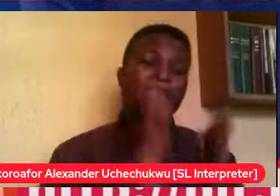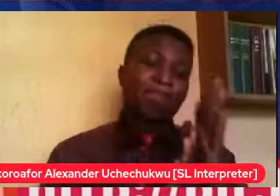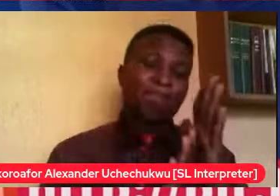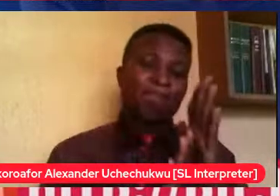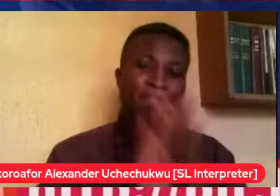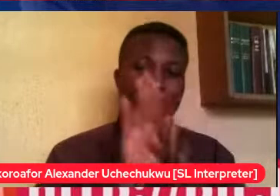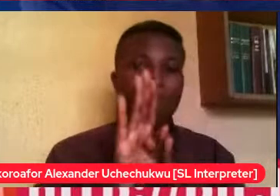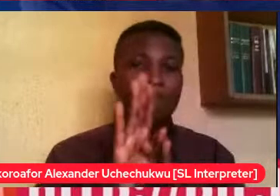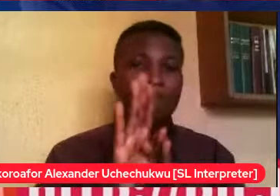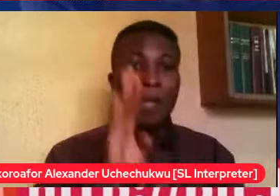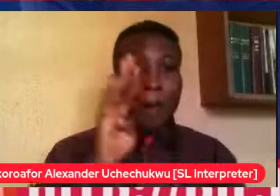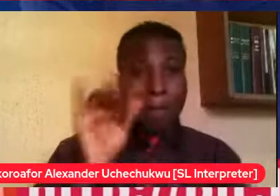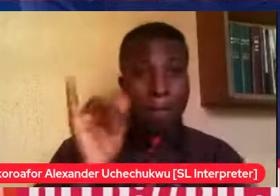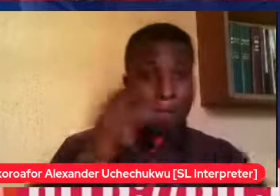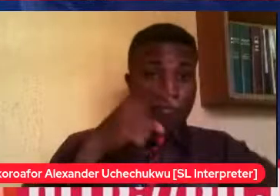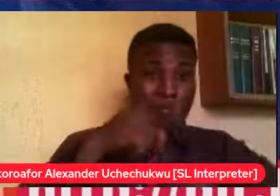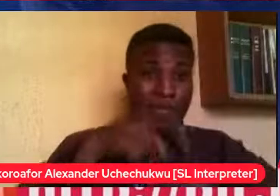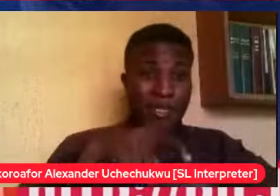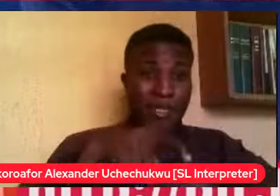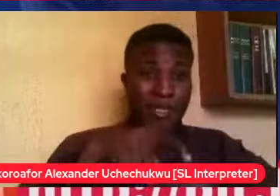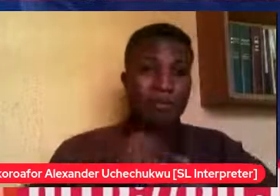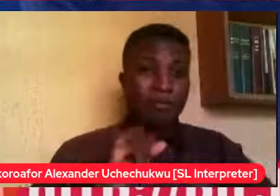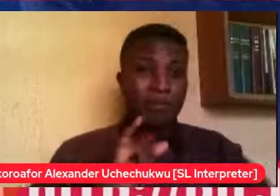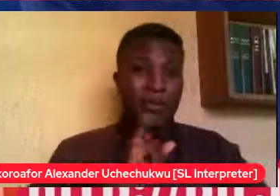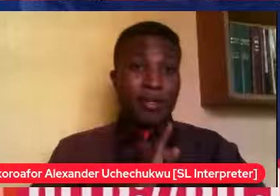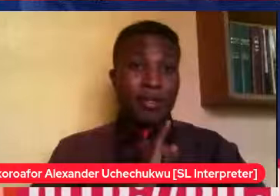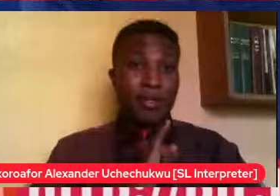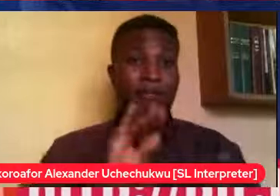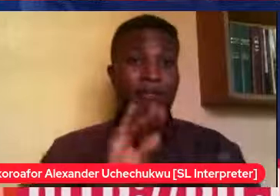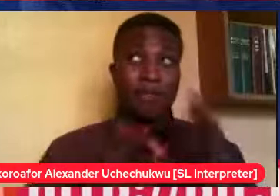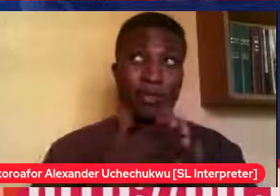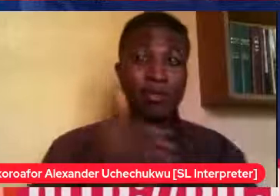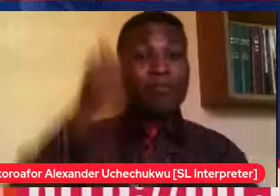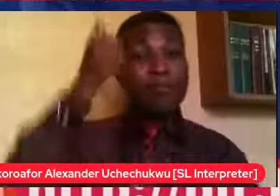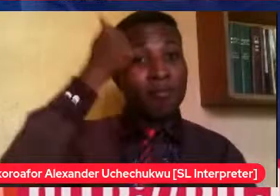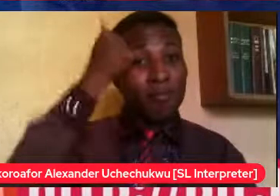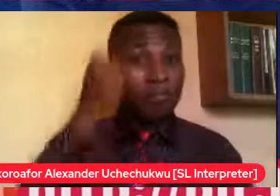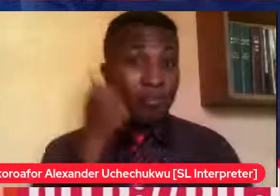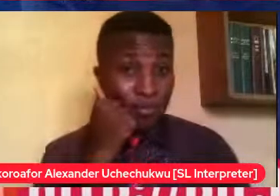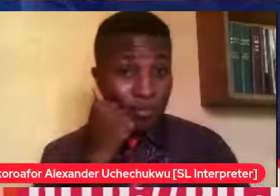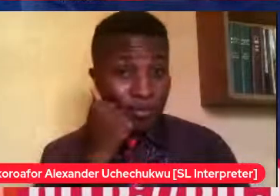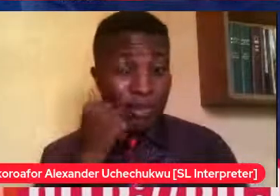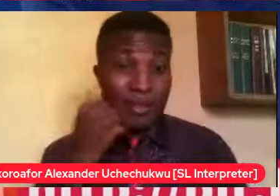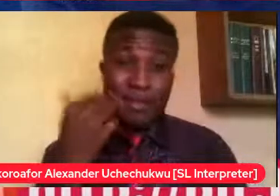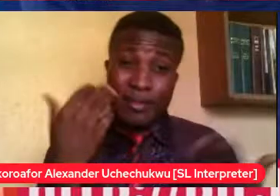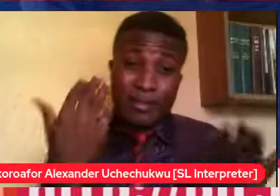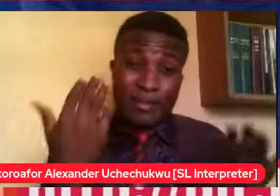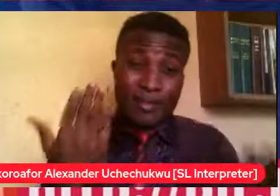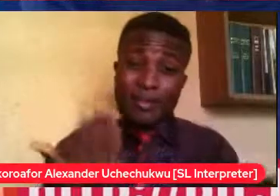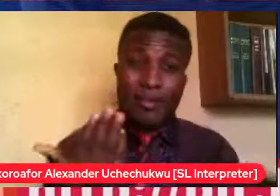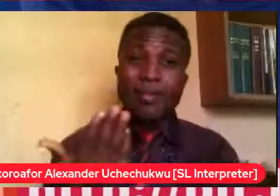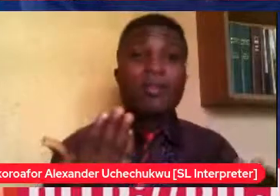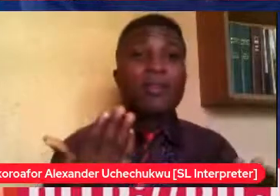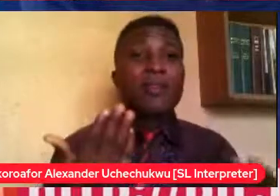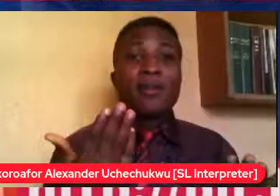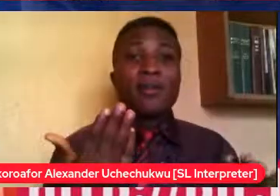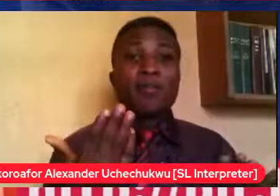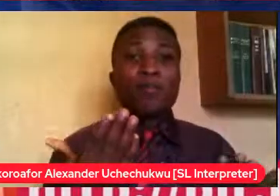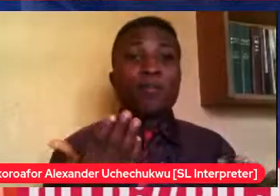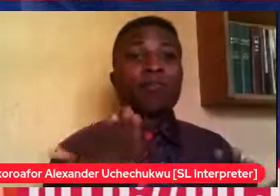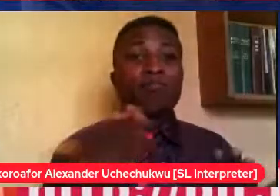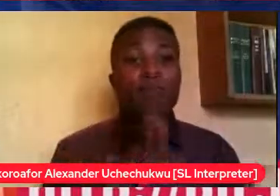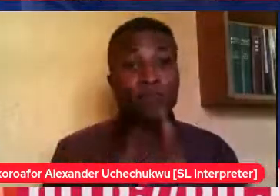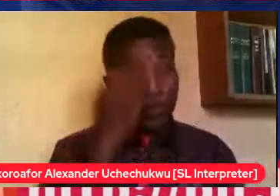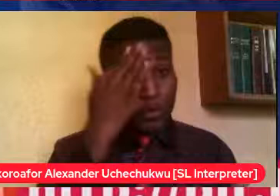puberty for girls is a lot more complicated. So, yeah, so it's things like you're dealing with all of the